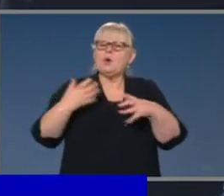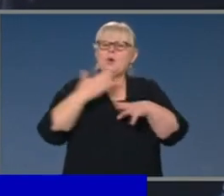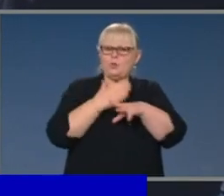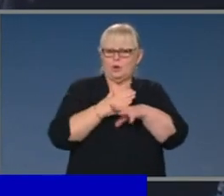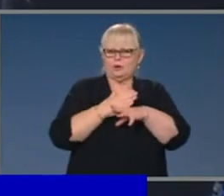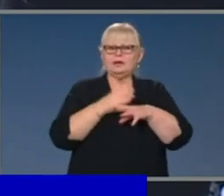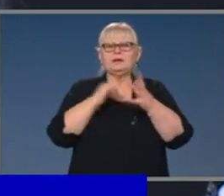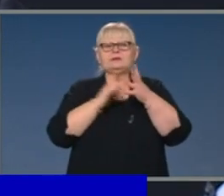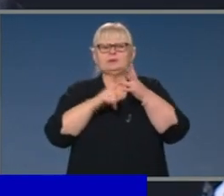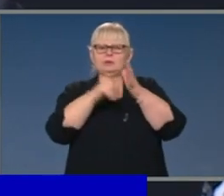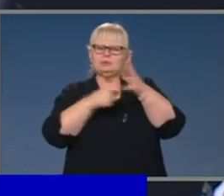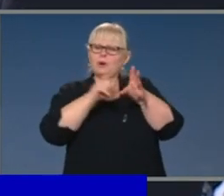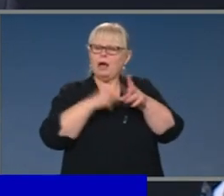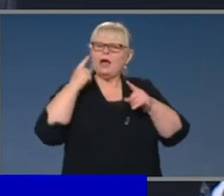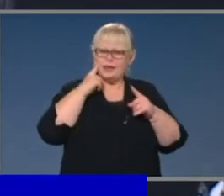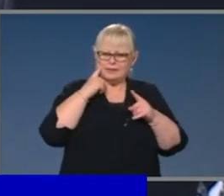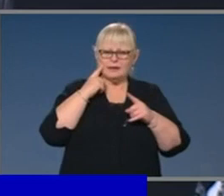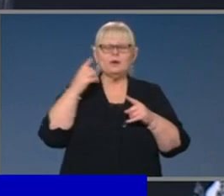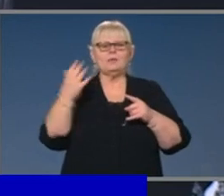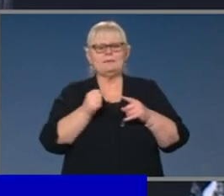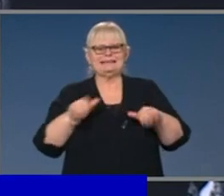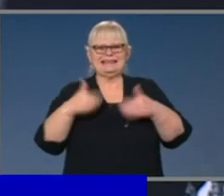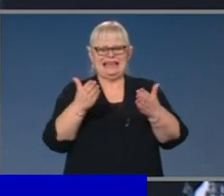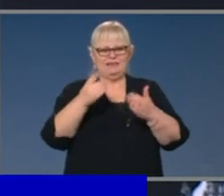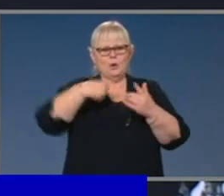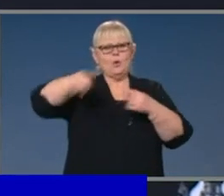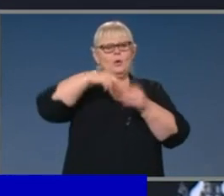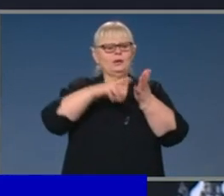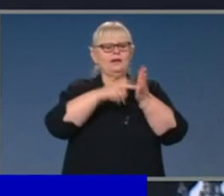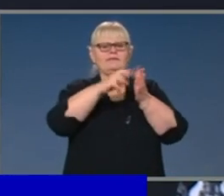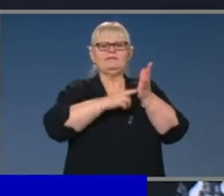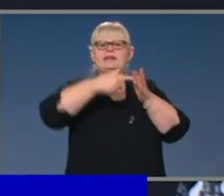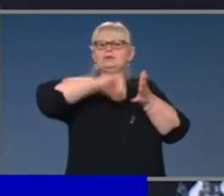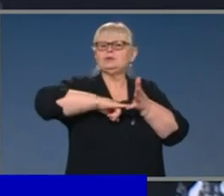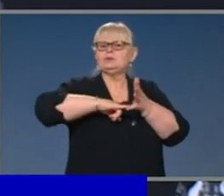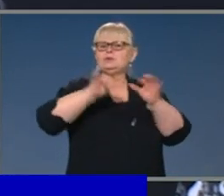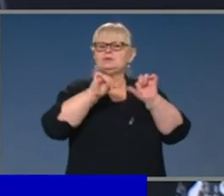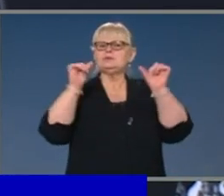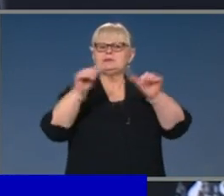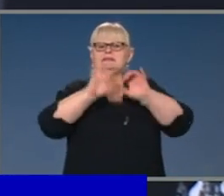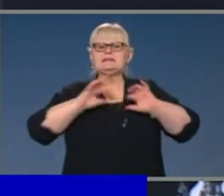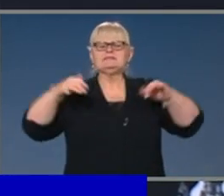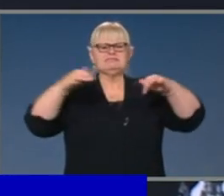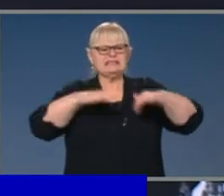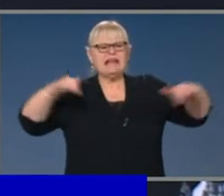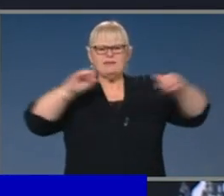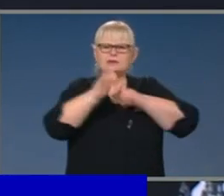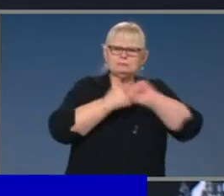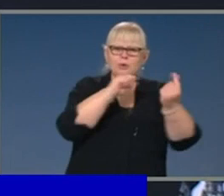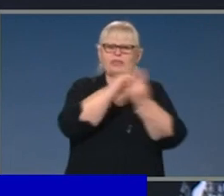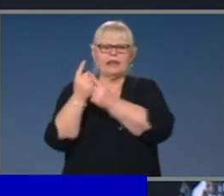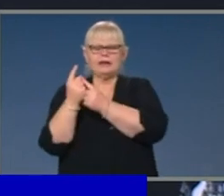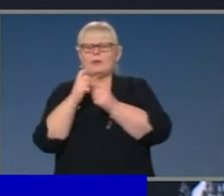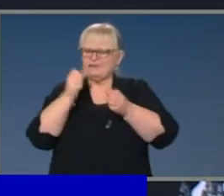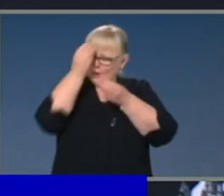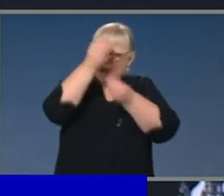July. But we have to give venues and others time to prepare for that sort of change, and I think that will